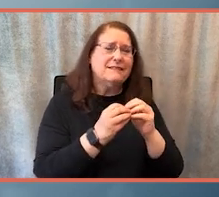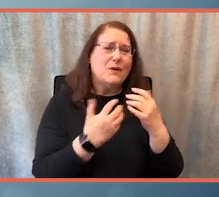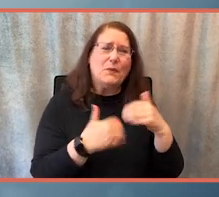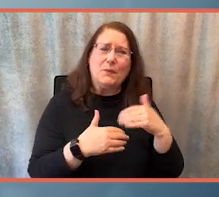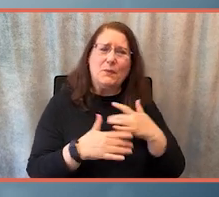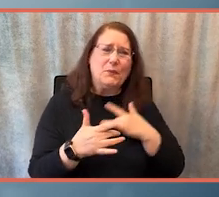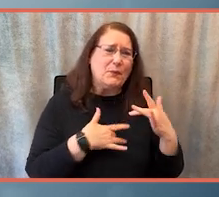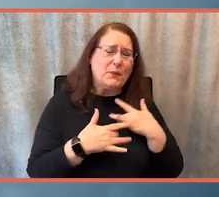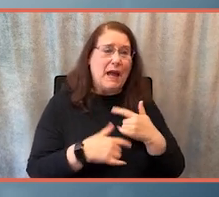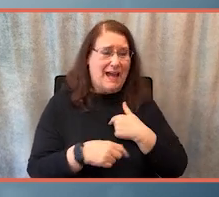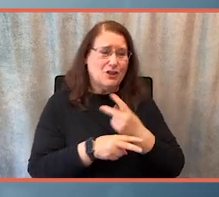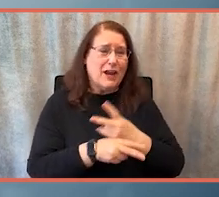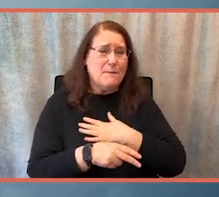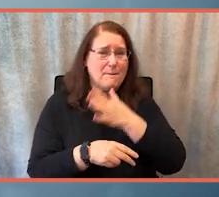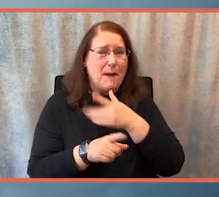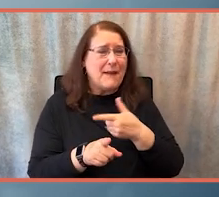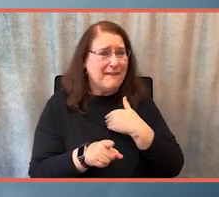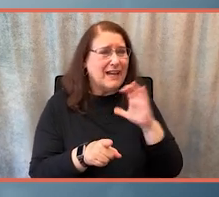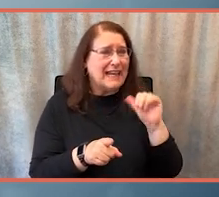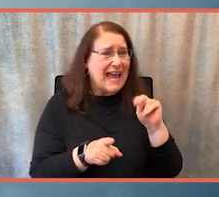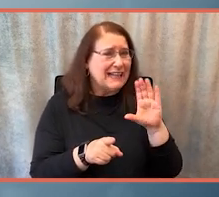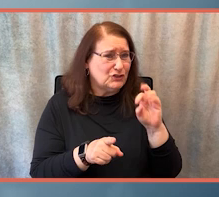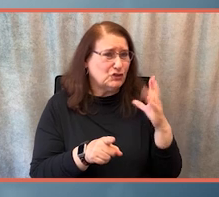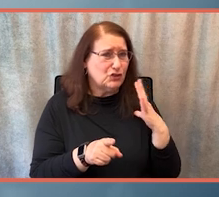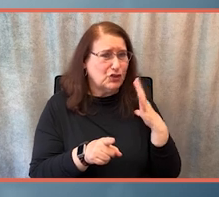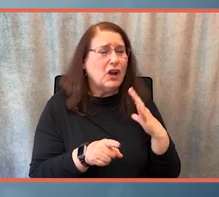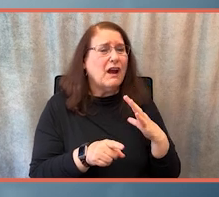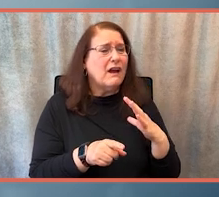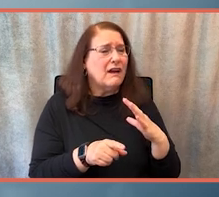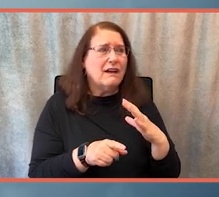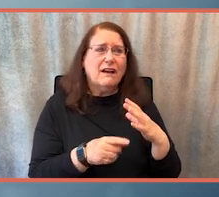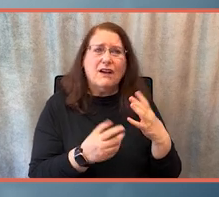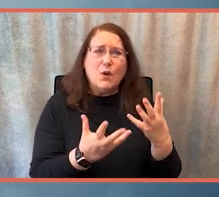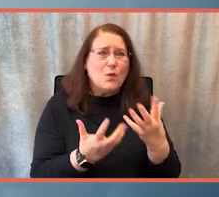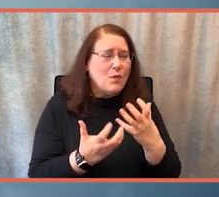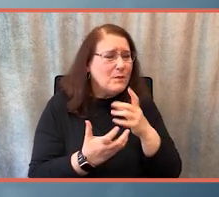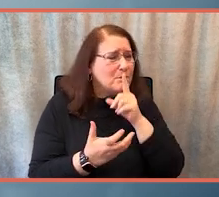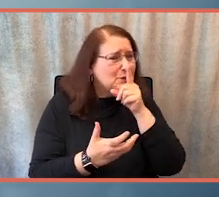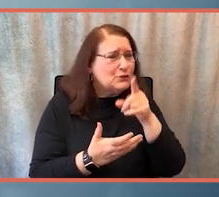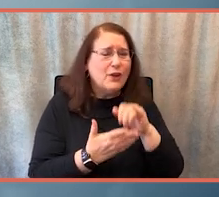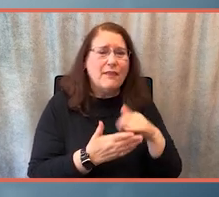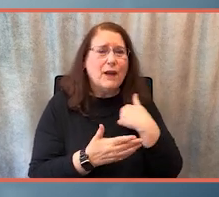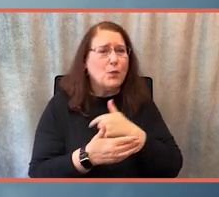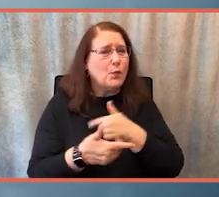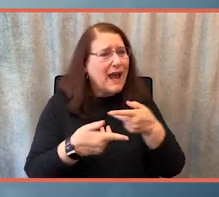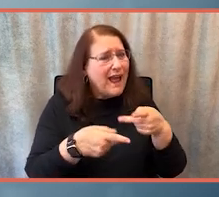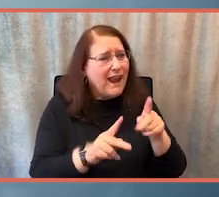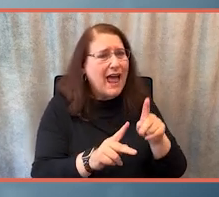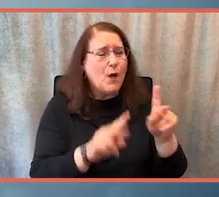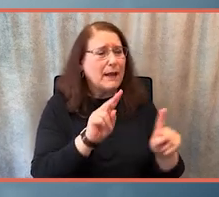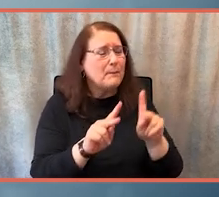both, and you know, I took care of my mom when she had cancer. And you want to make sure that we are allowing people